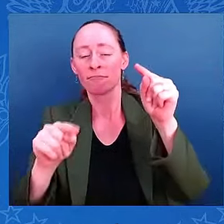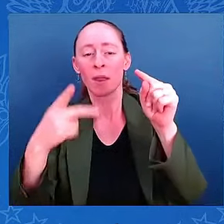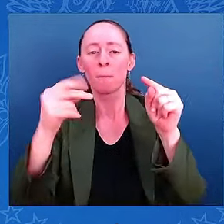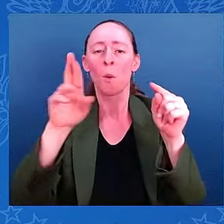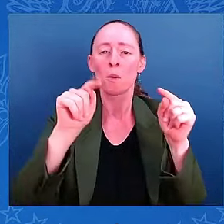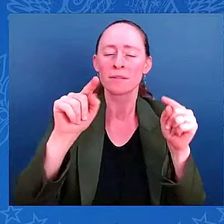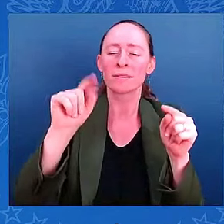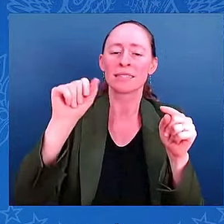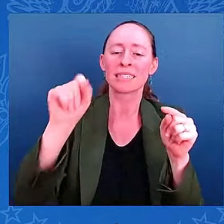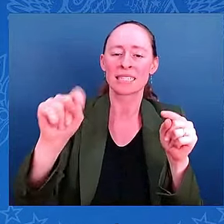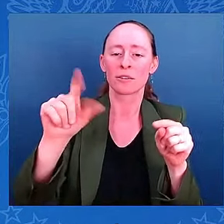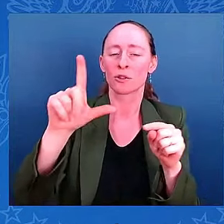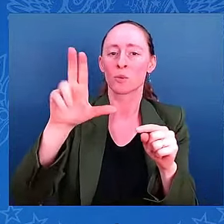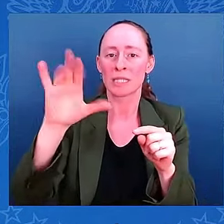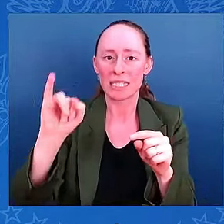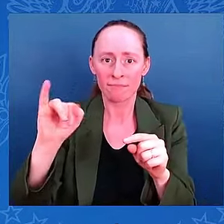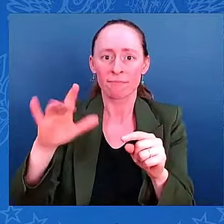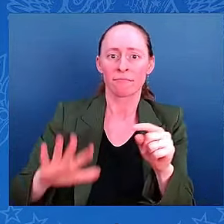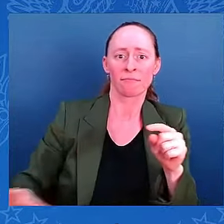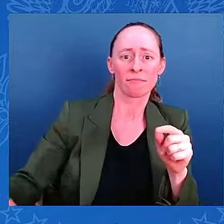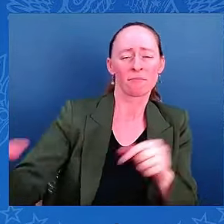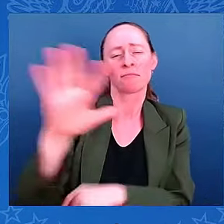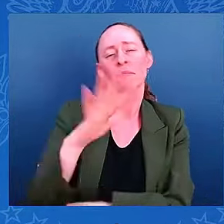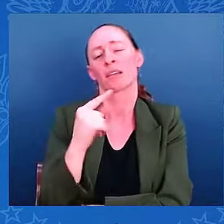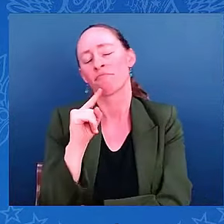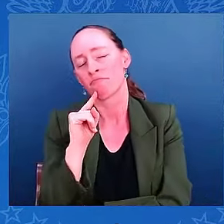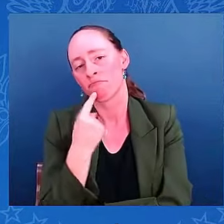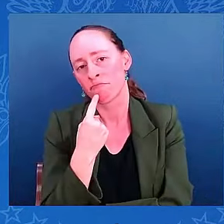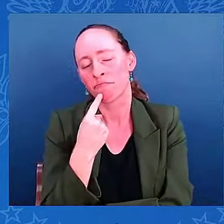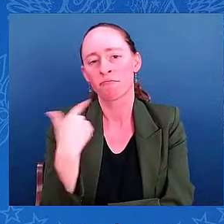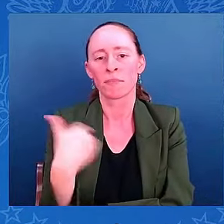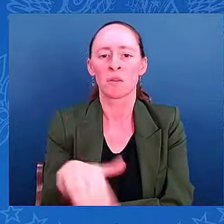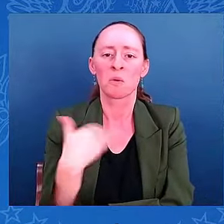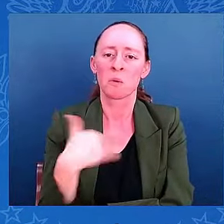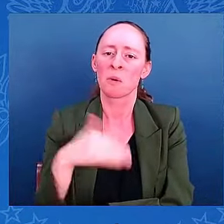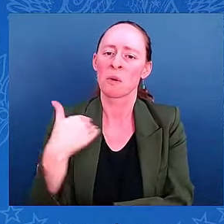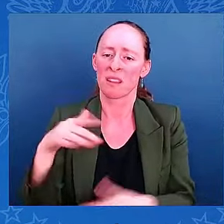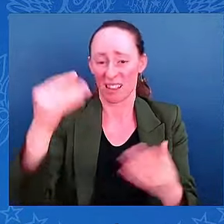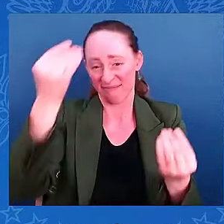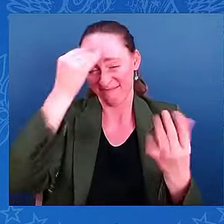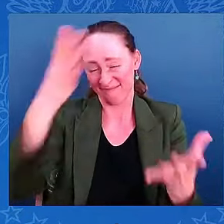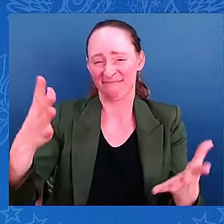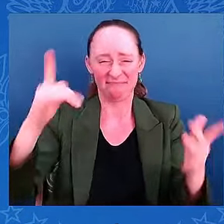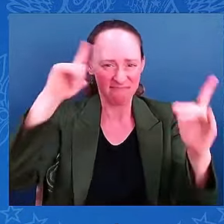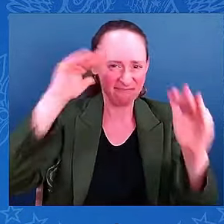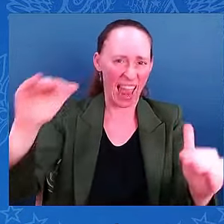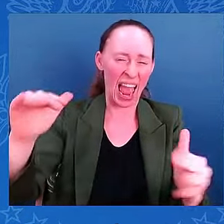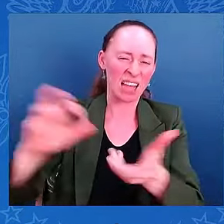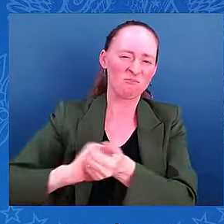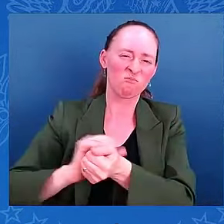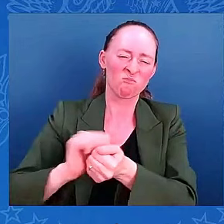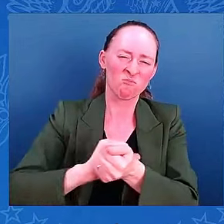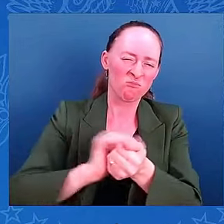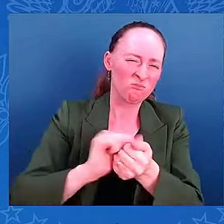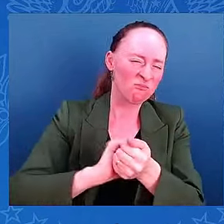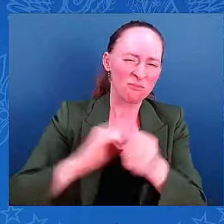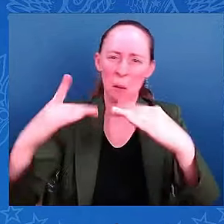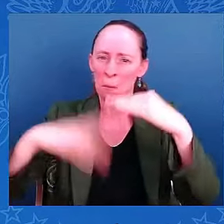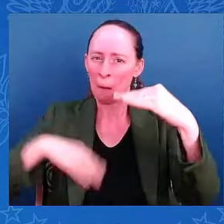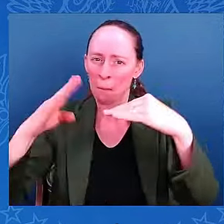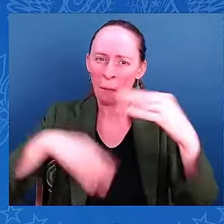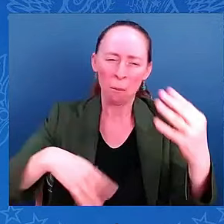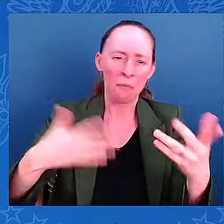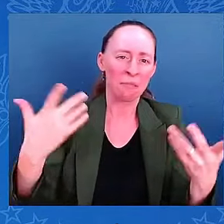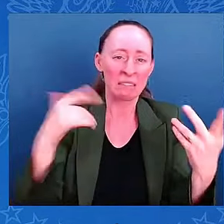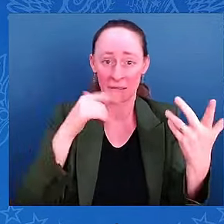power outages, structural damage, and that could lead to a very unsafe environment after the storm where we tend to see a lot of post